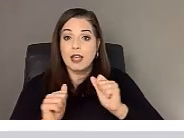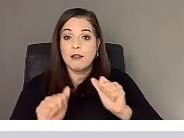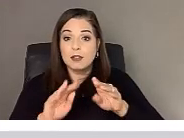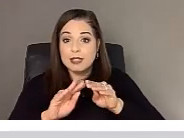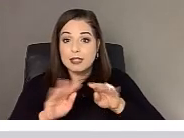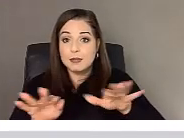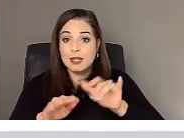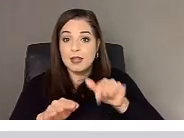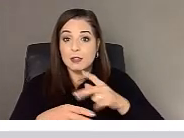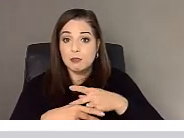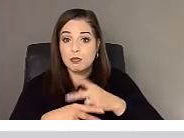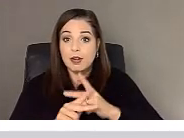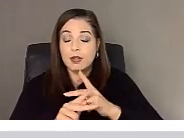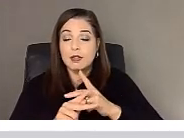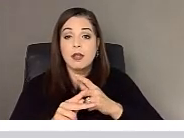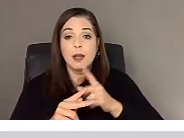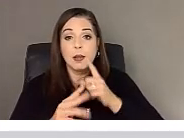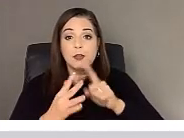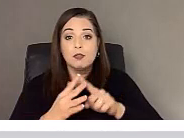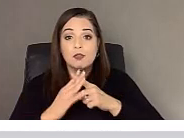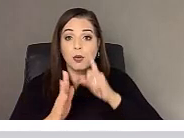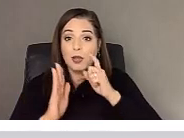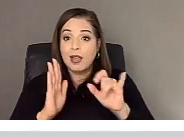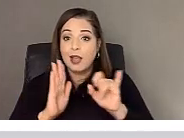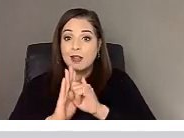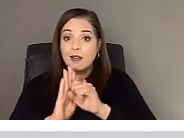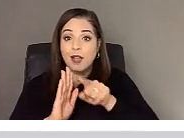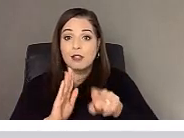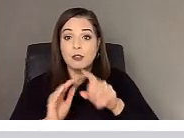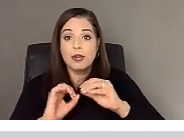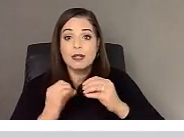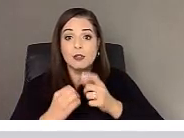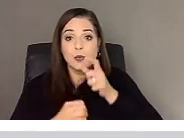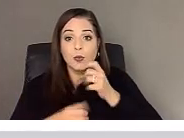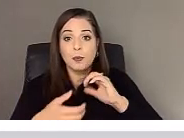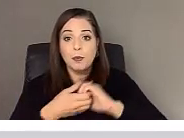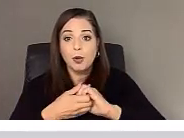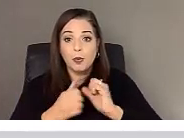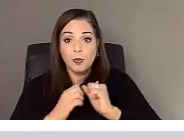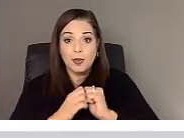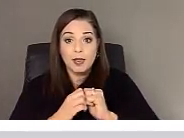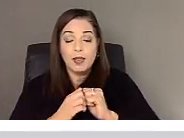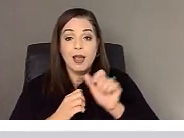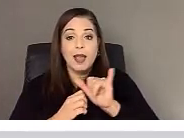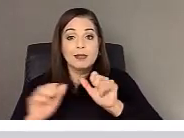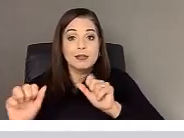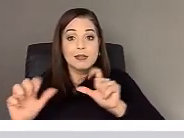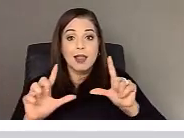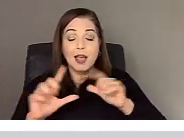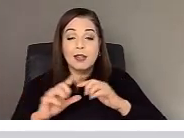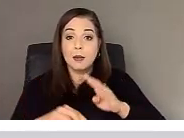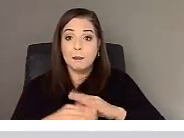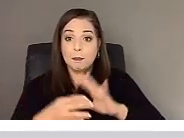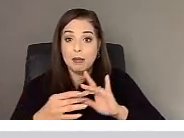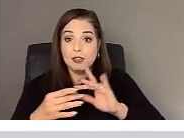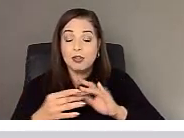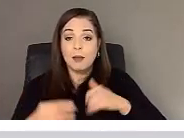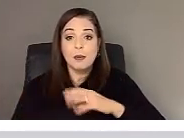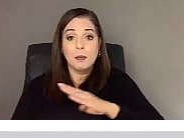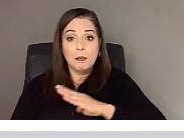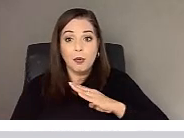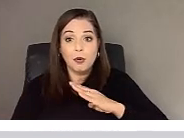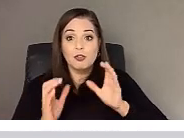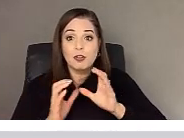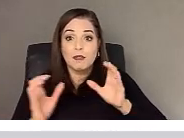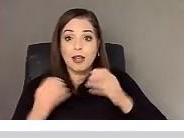this product began with identifying an organization to partner with. As the slide mentions, I'm a board-certified health and wellness coach.